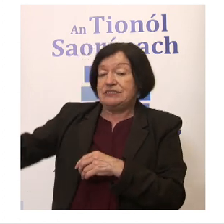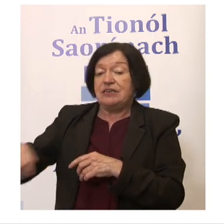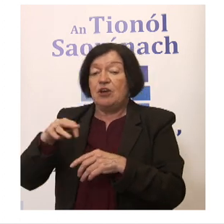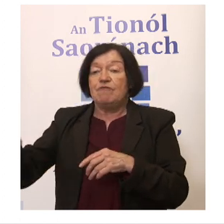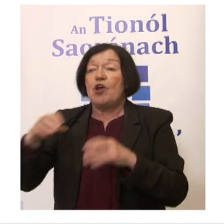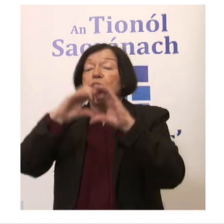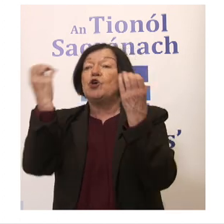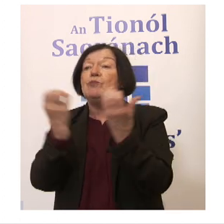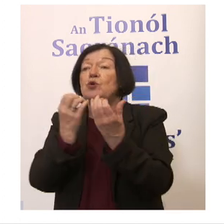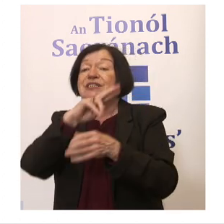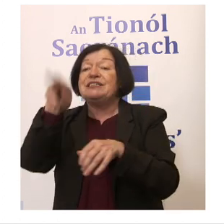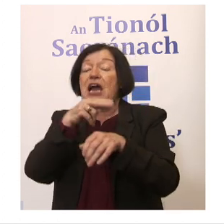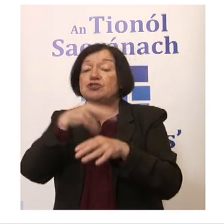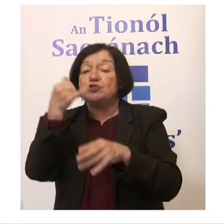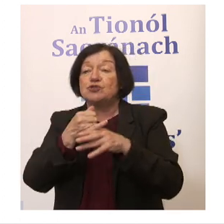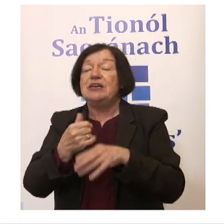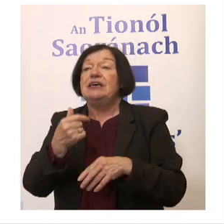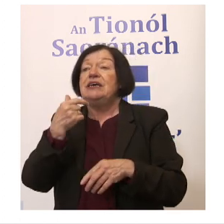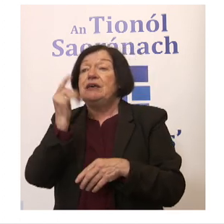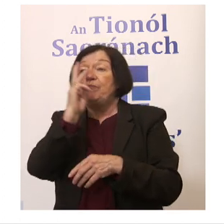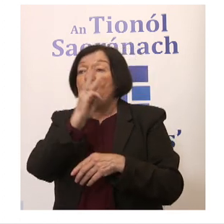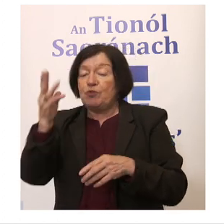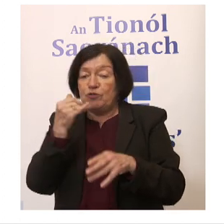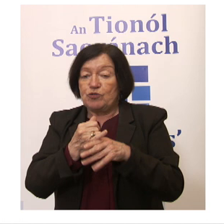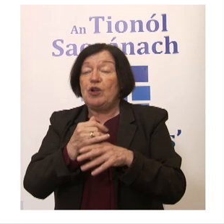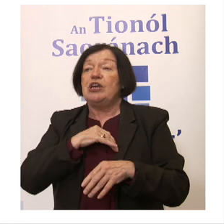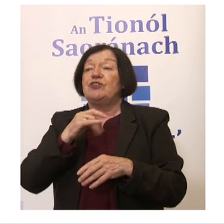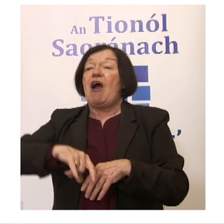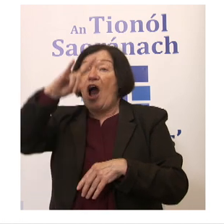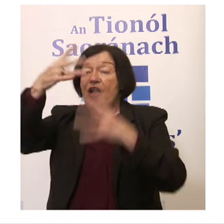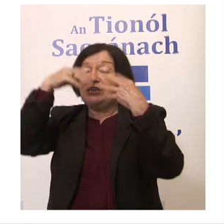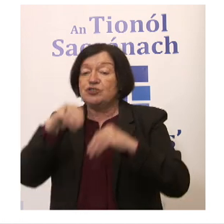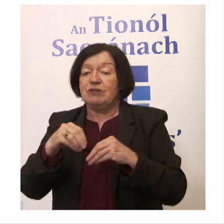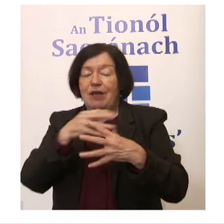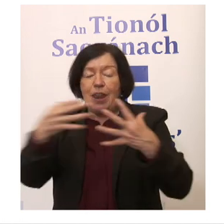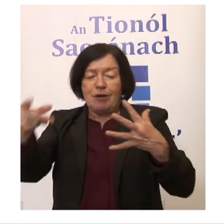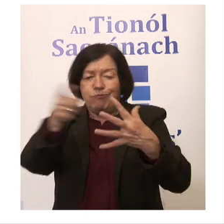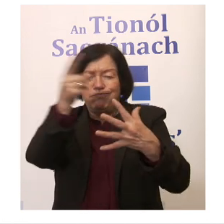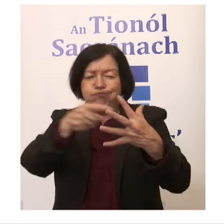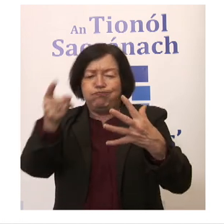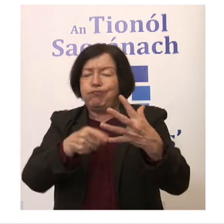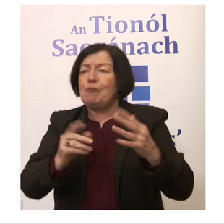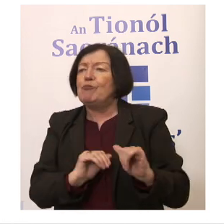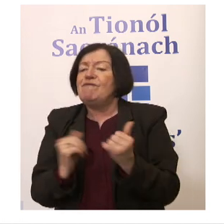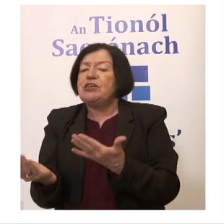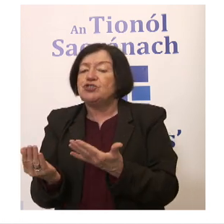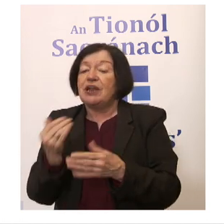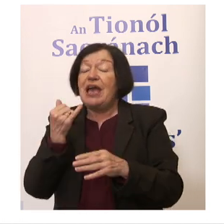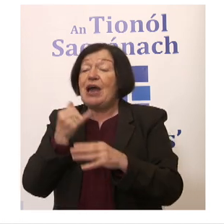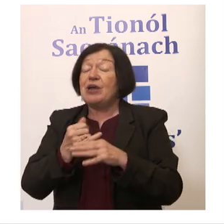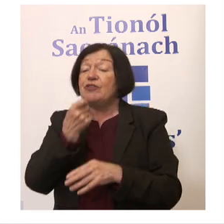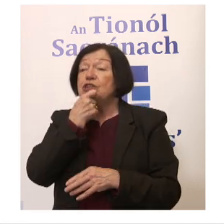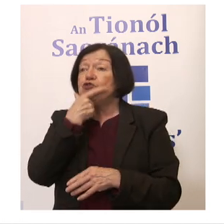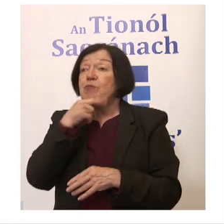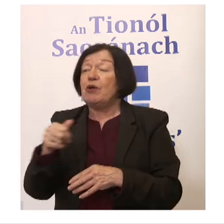community national schools through secondary schools into further education and a whole range of provision. And within the Dublin region